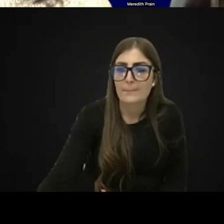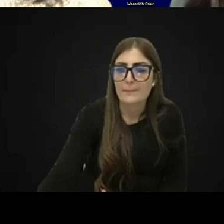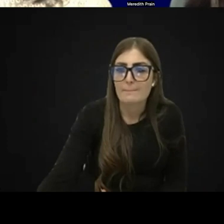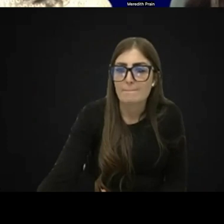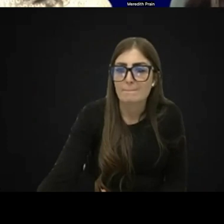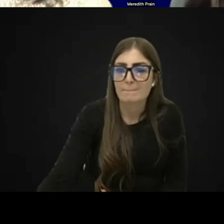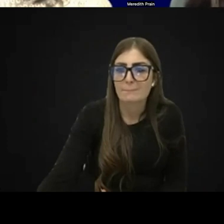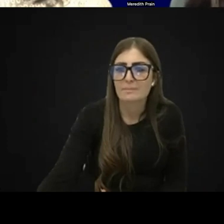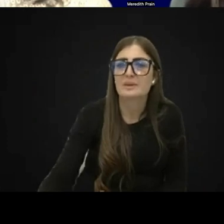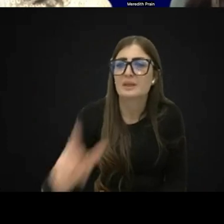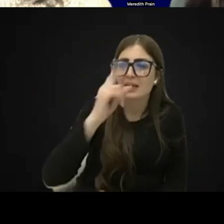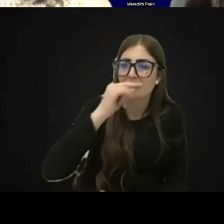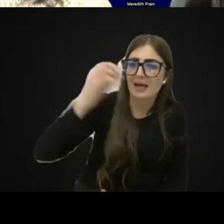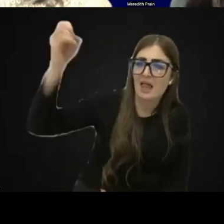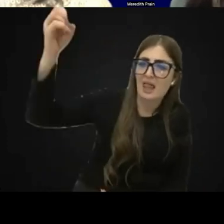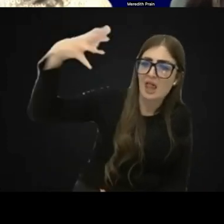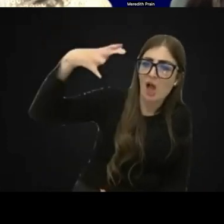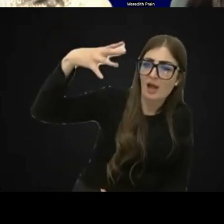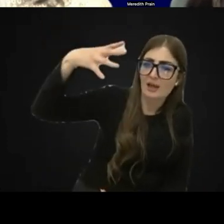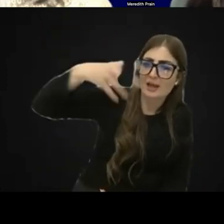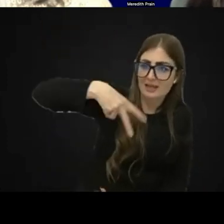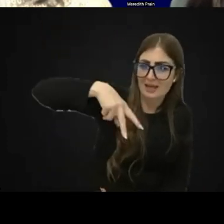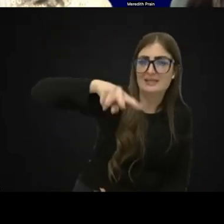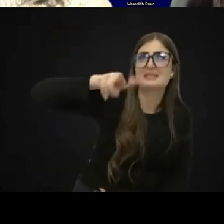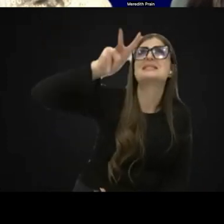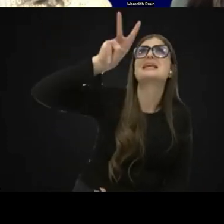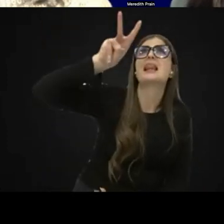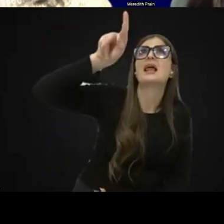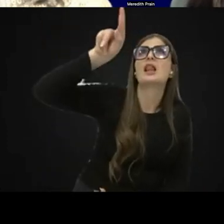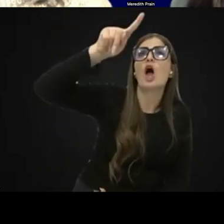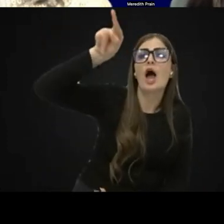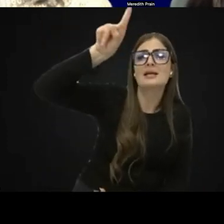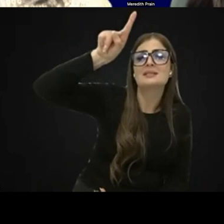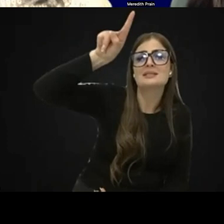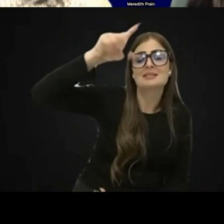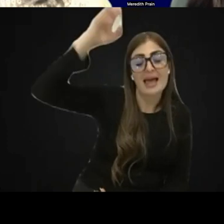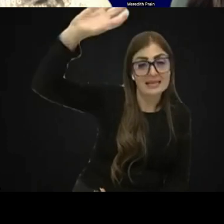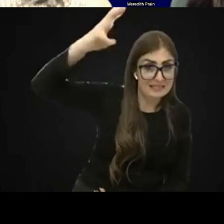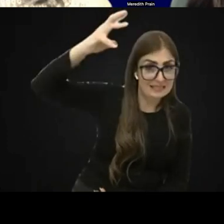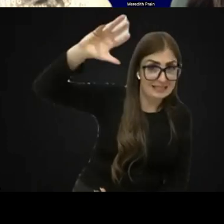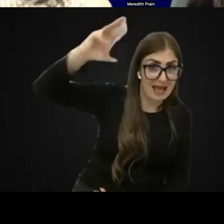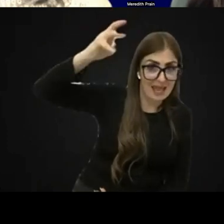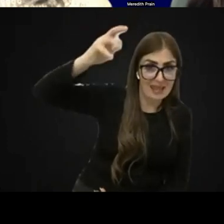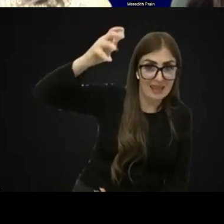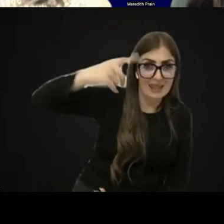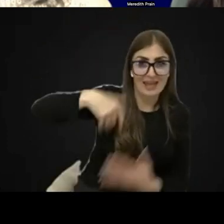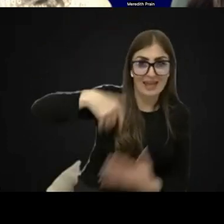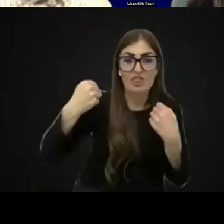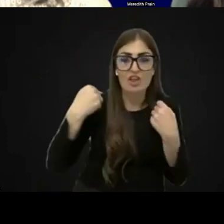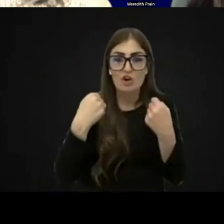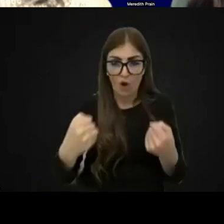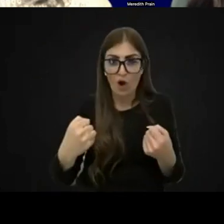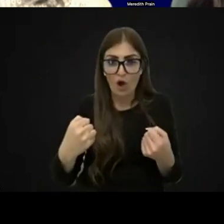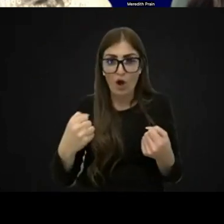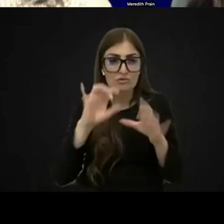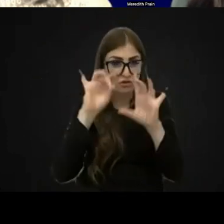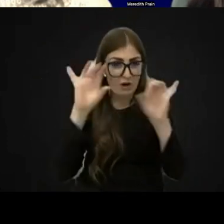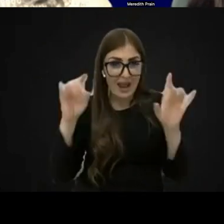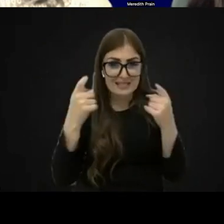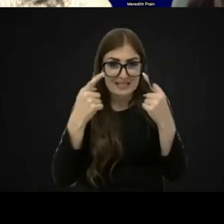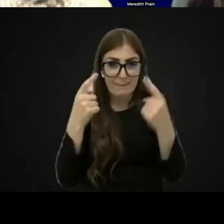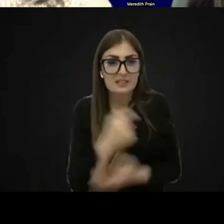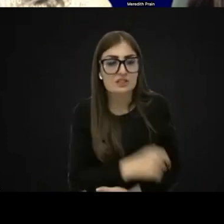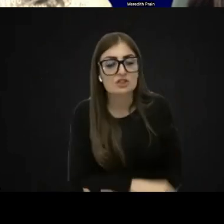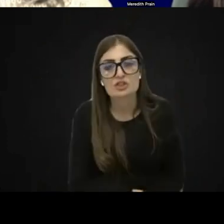Can light gazing at ceiling lights and the sun when in the car cause damage to